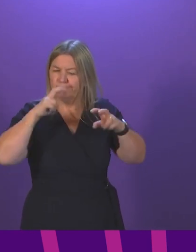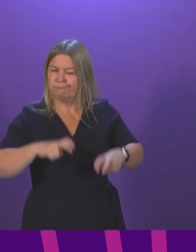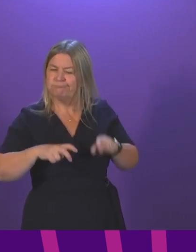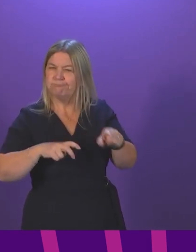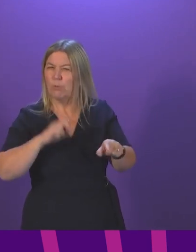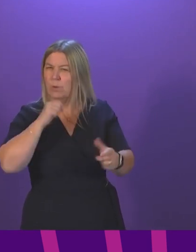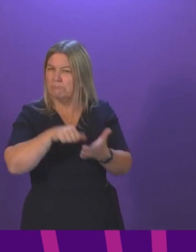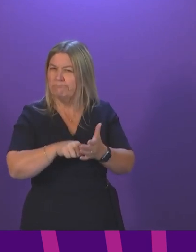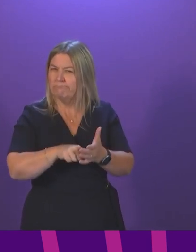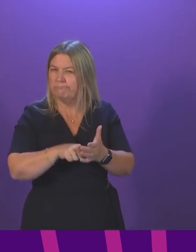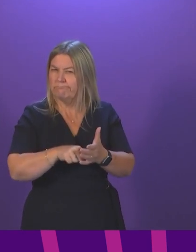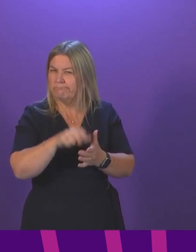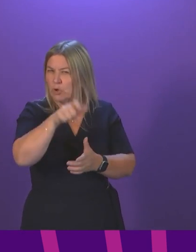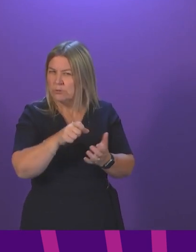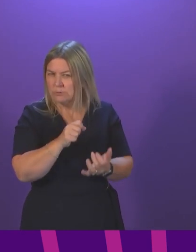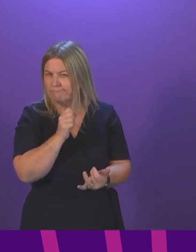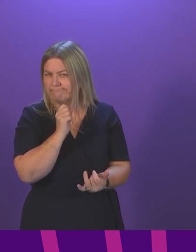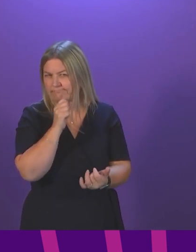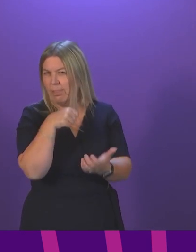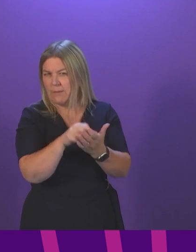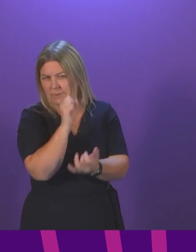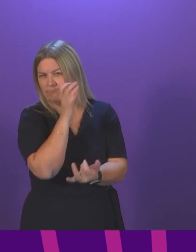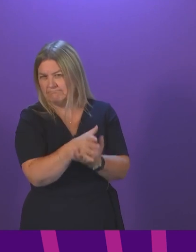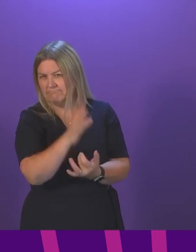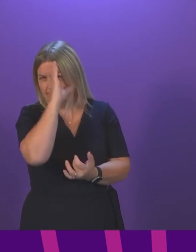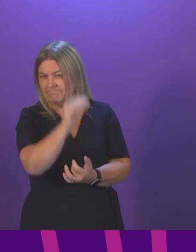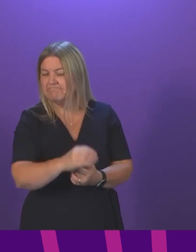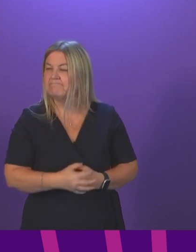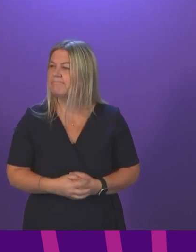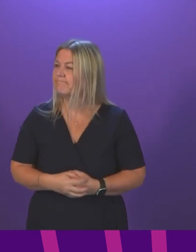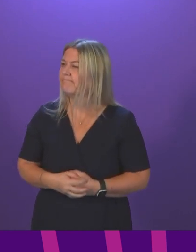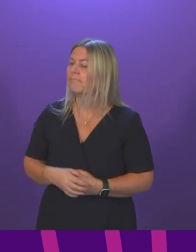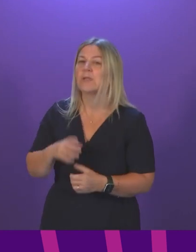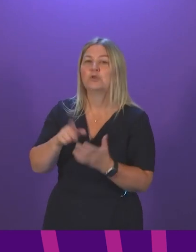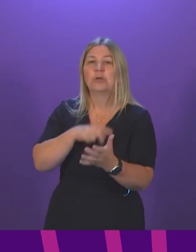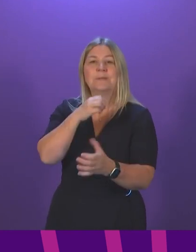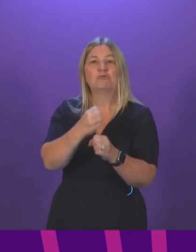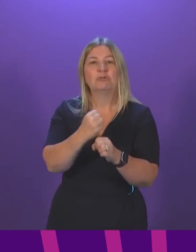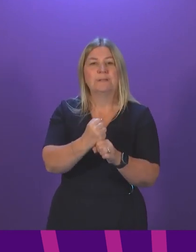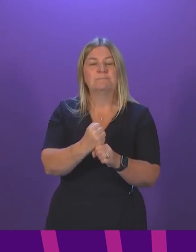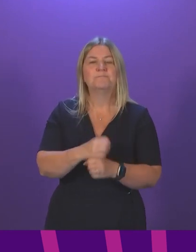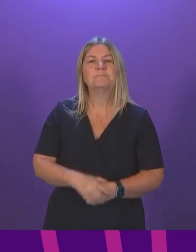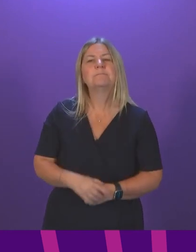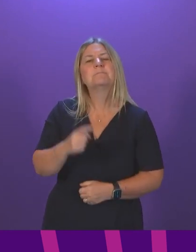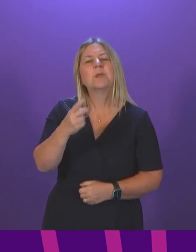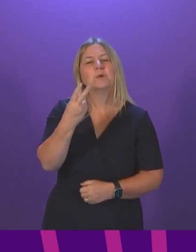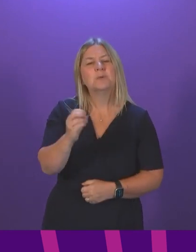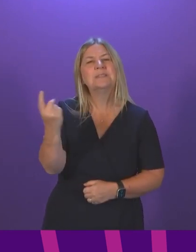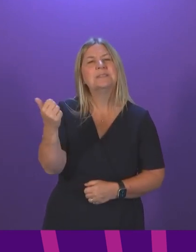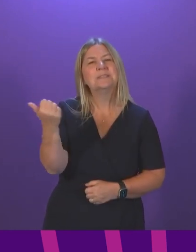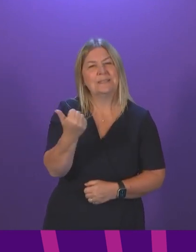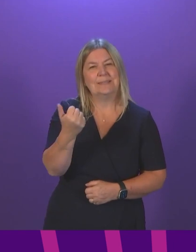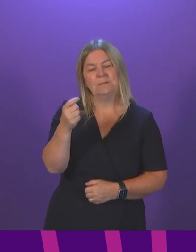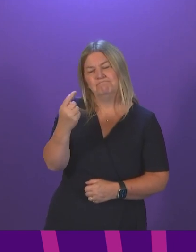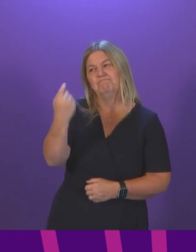do so. Jamie Green. Thank you. Back in 2016, Nicola Sturgeon declared that her government's intervention